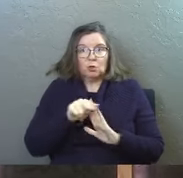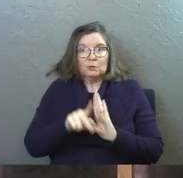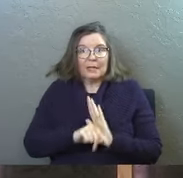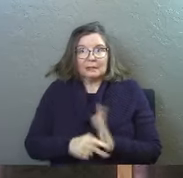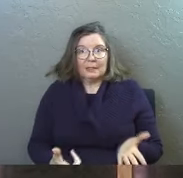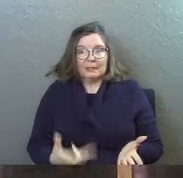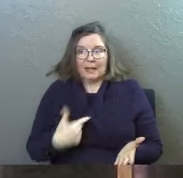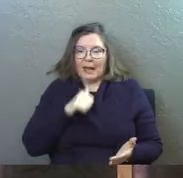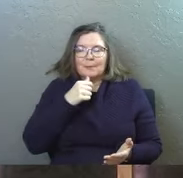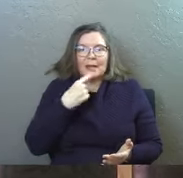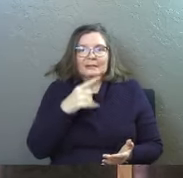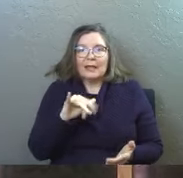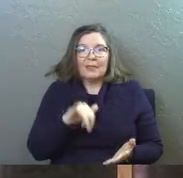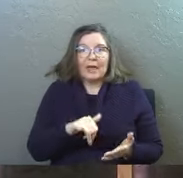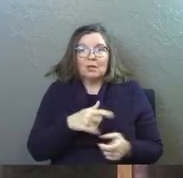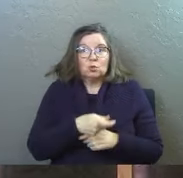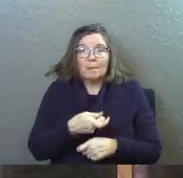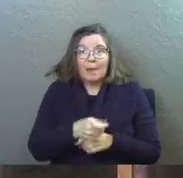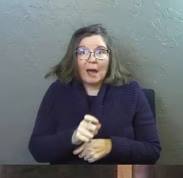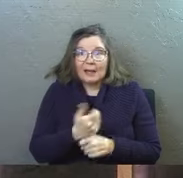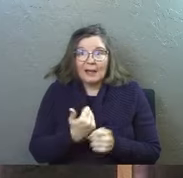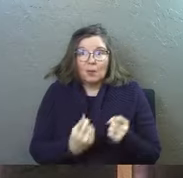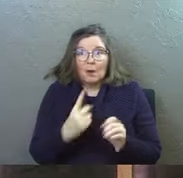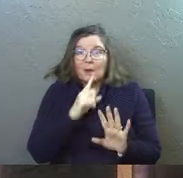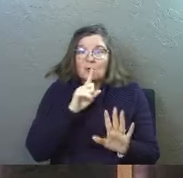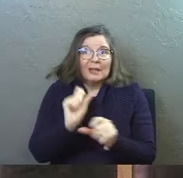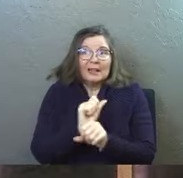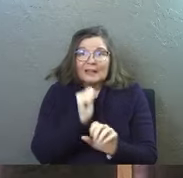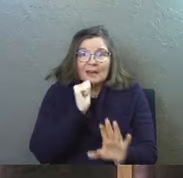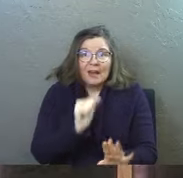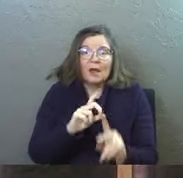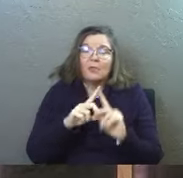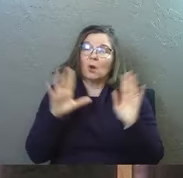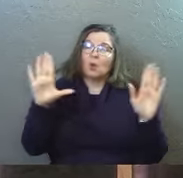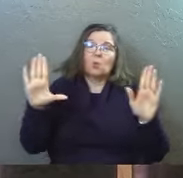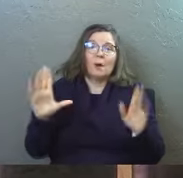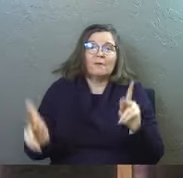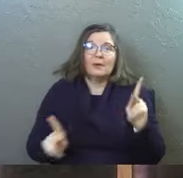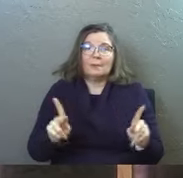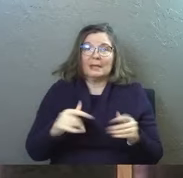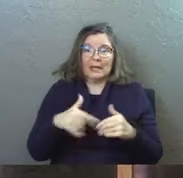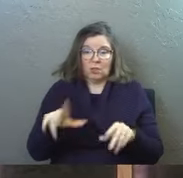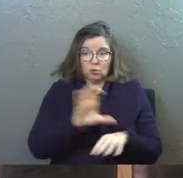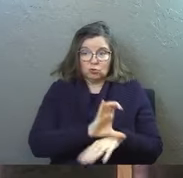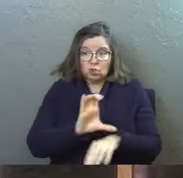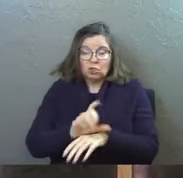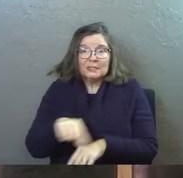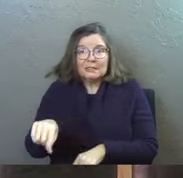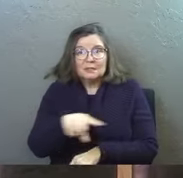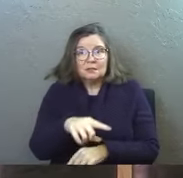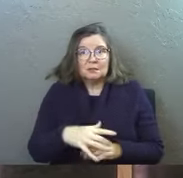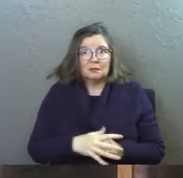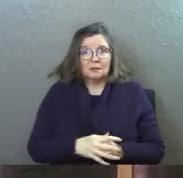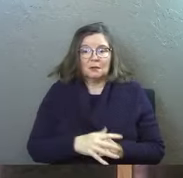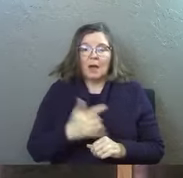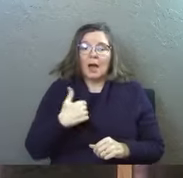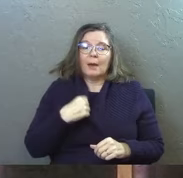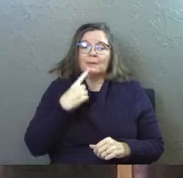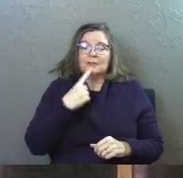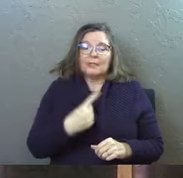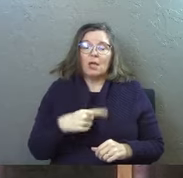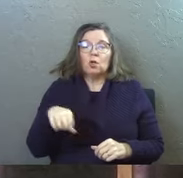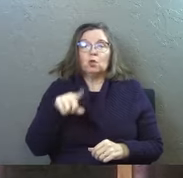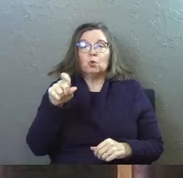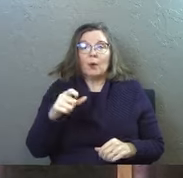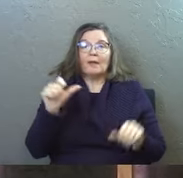in the New Testament and I'm not saying that to mock anybody I'm really not there are wonderful people in those churches I'm just